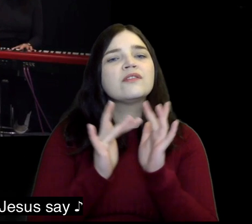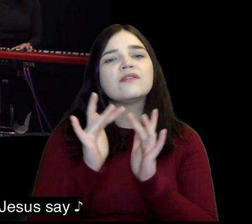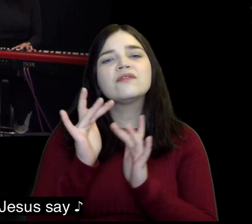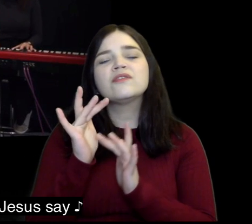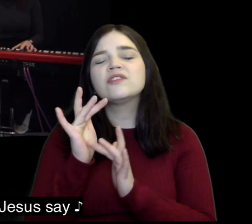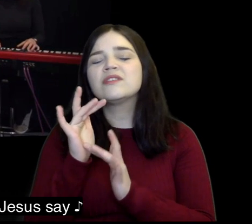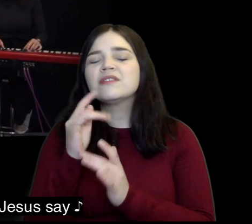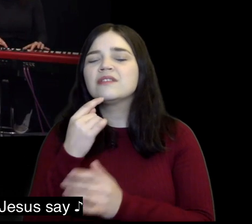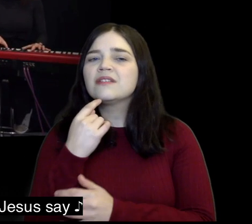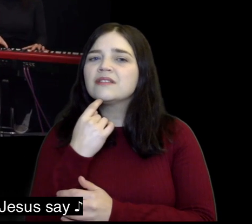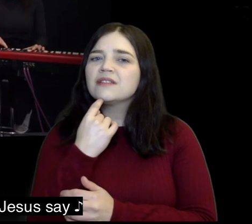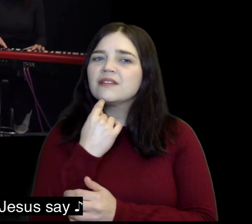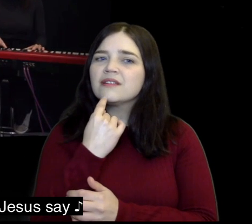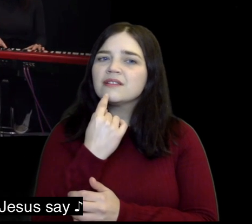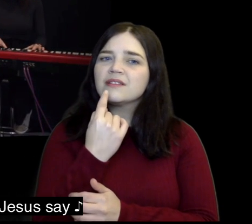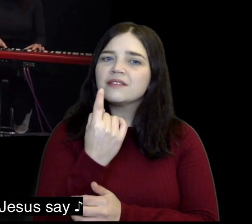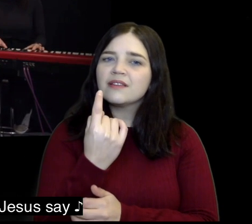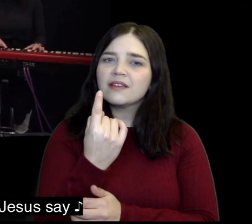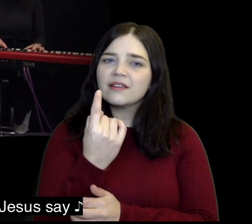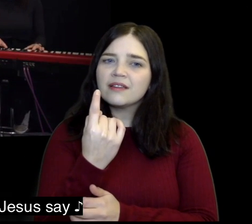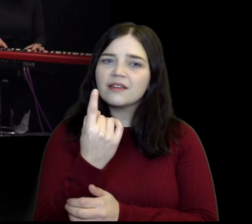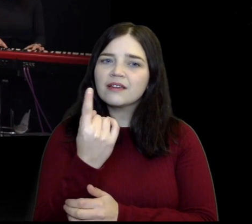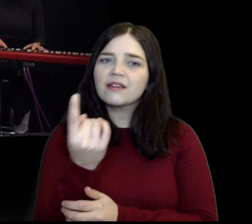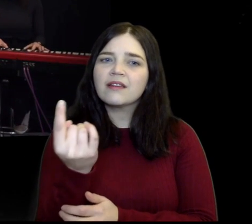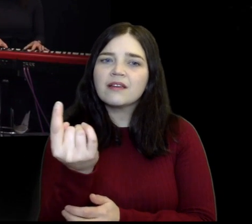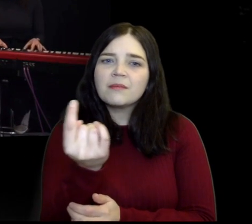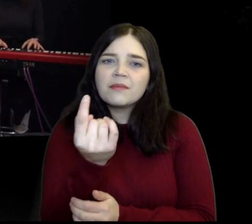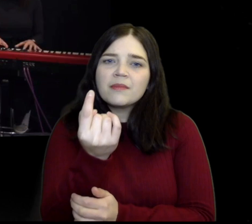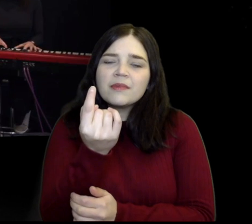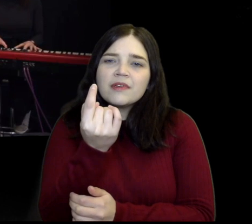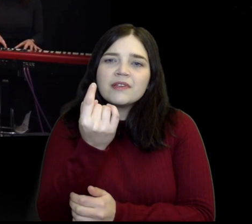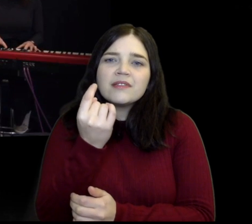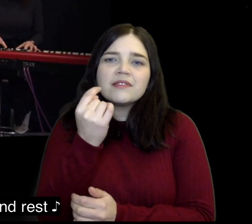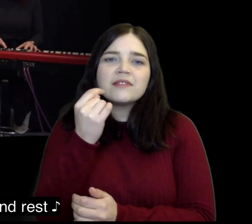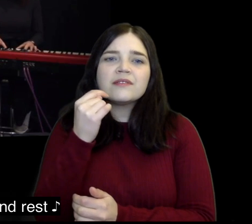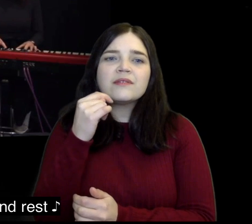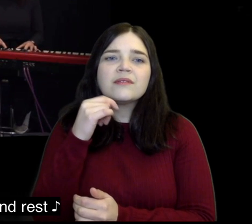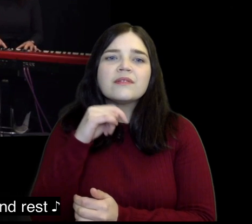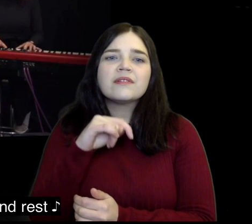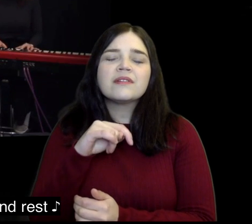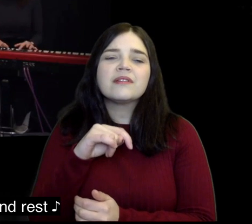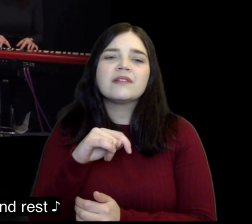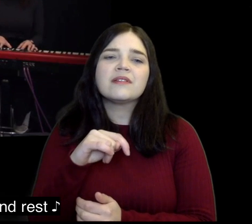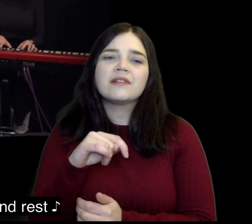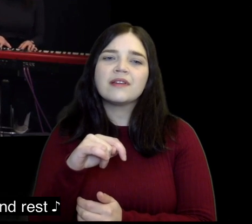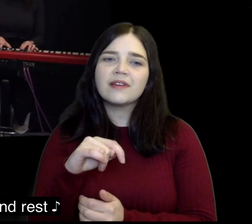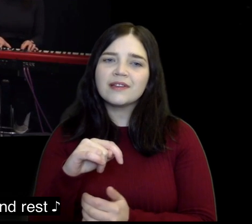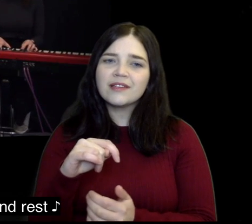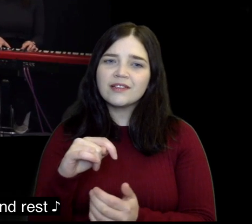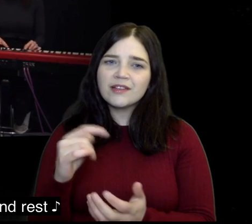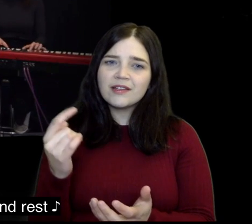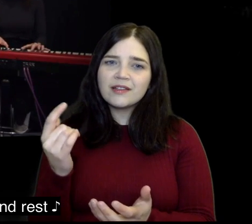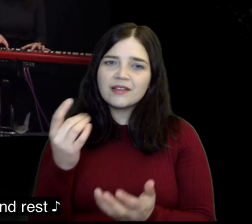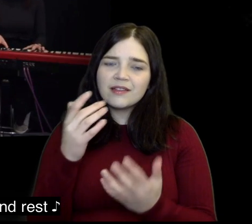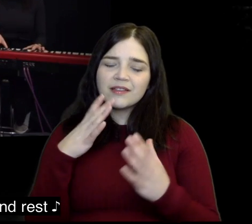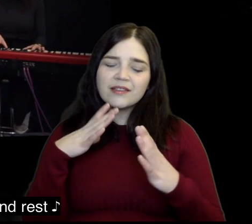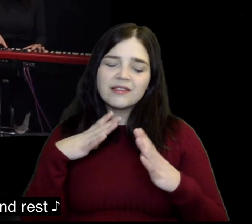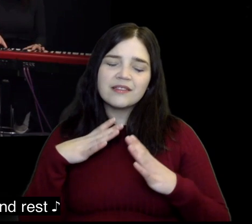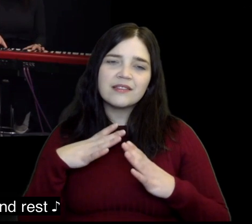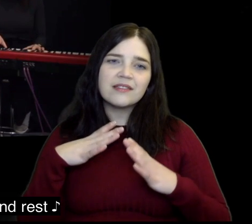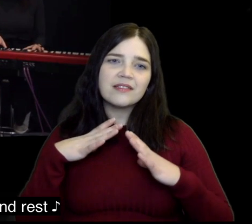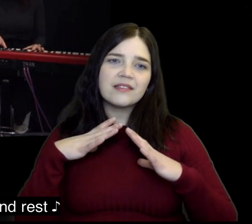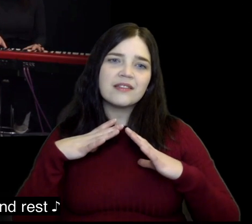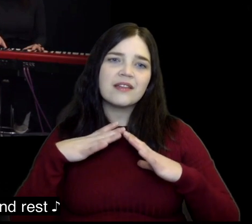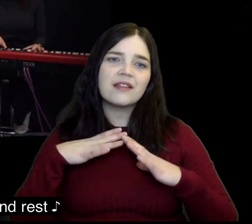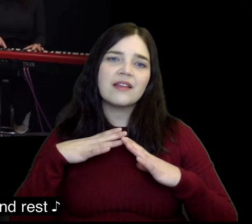I heard the voice Jesus say come